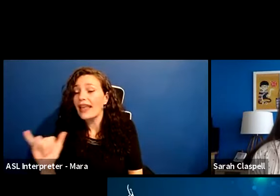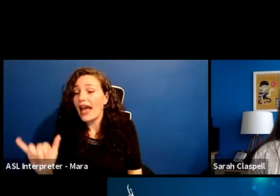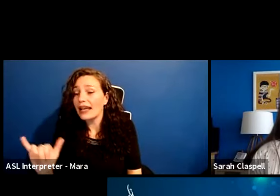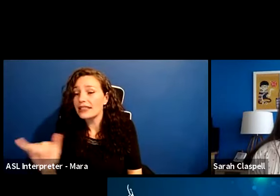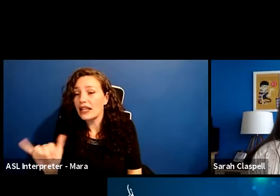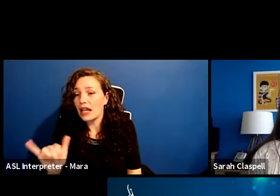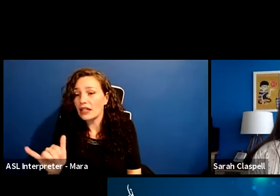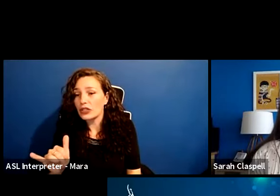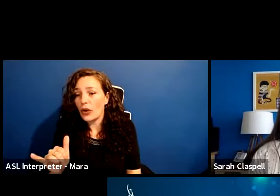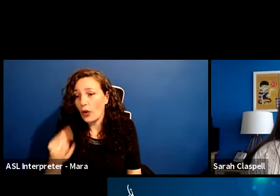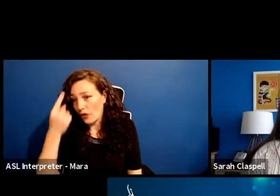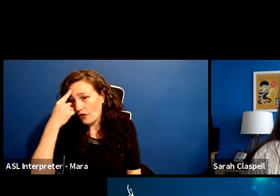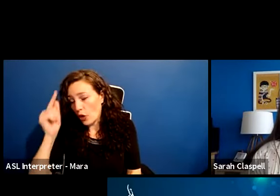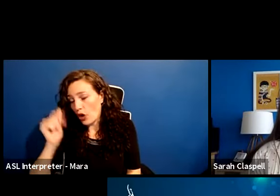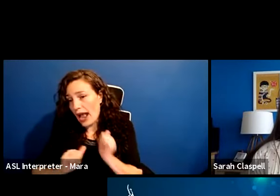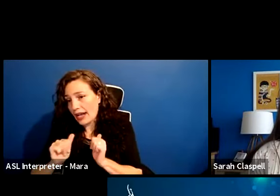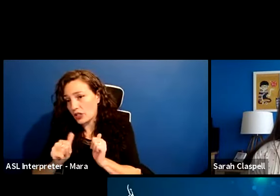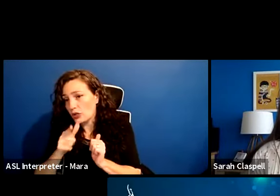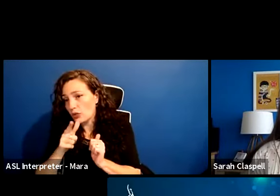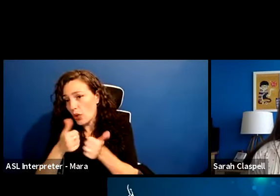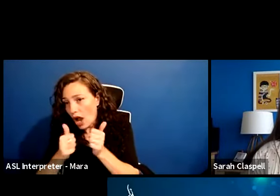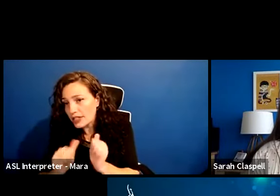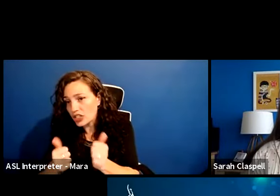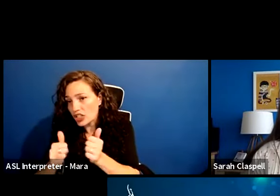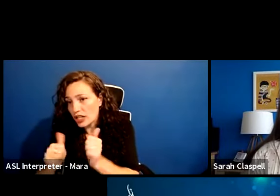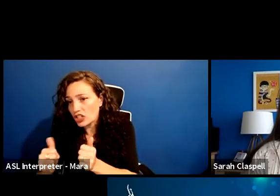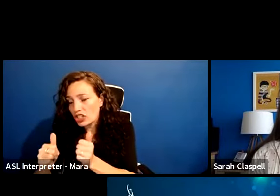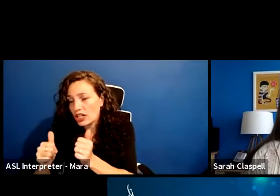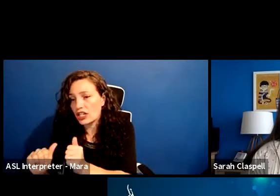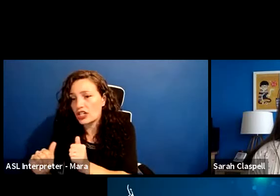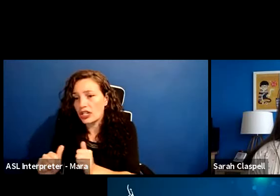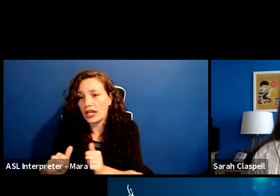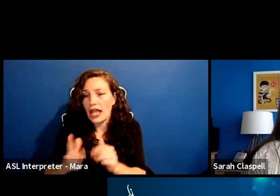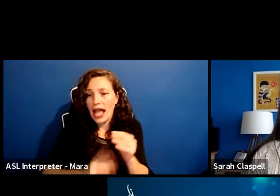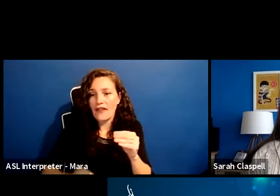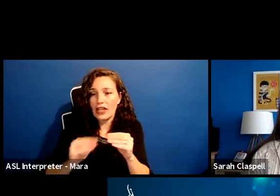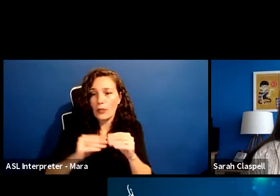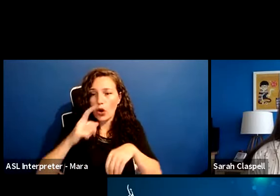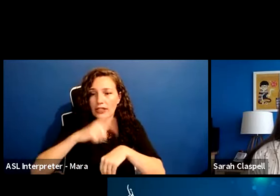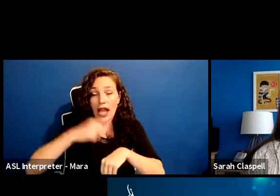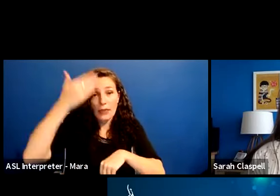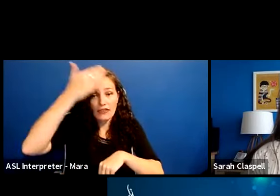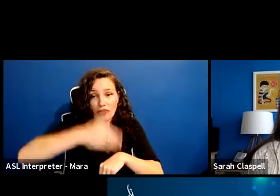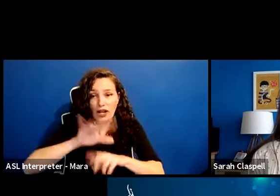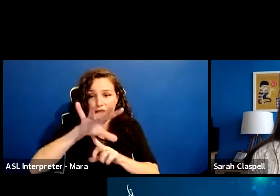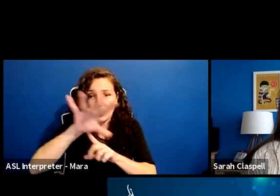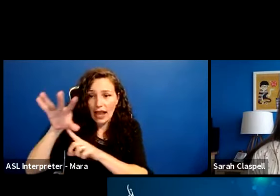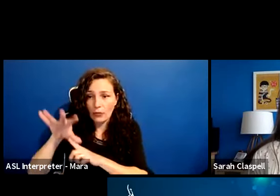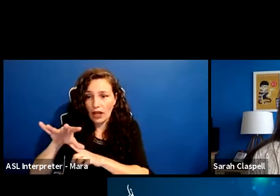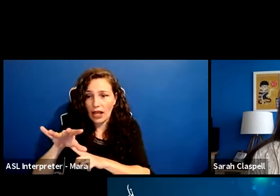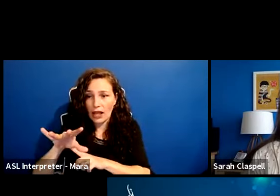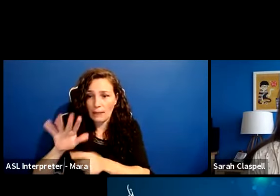portal. So getting more time in front of it and getting more familiar with what you can do in it is great.